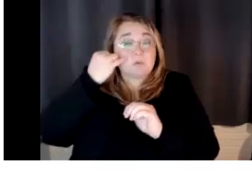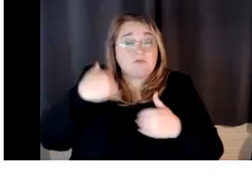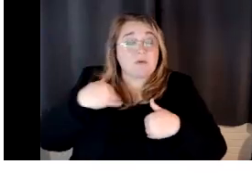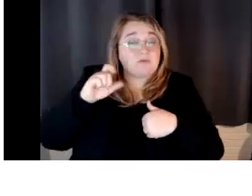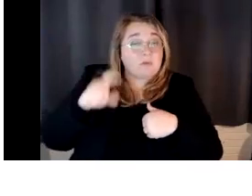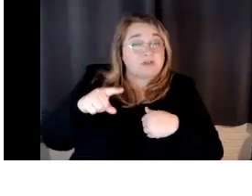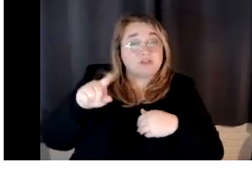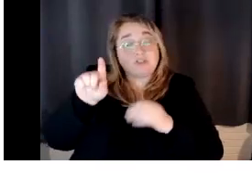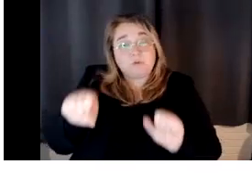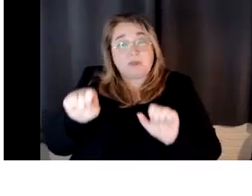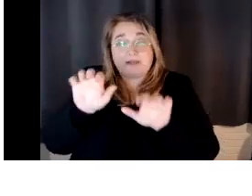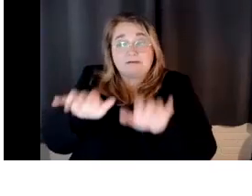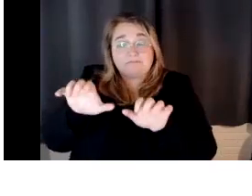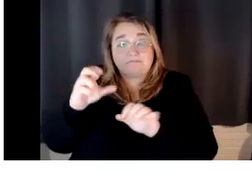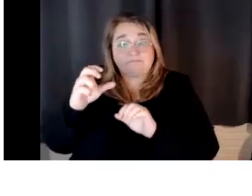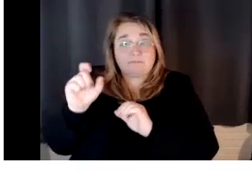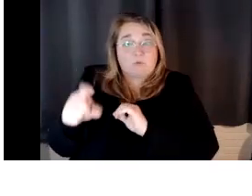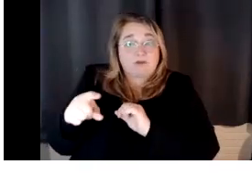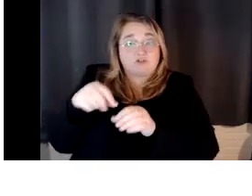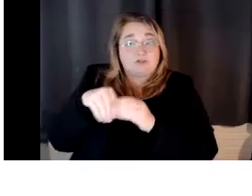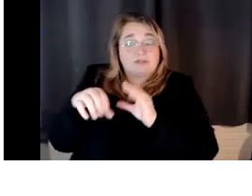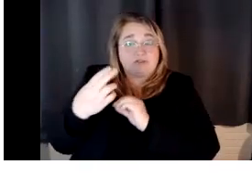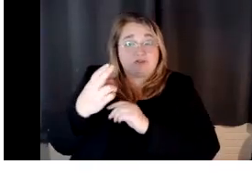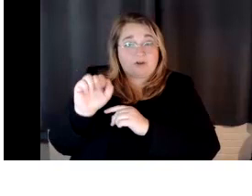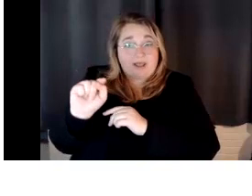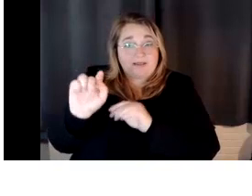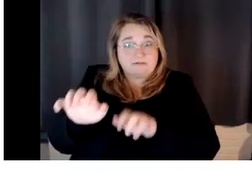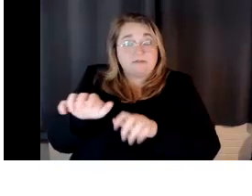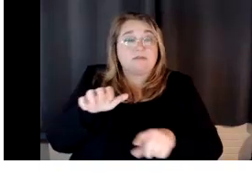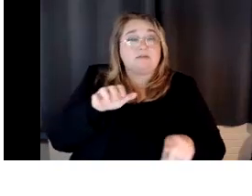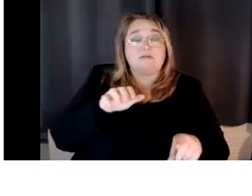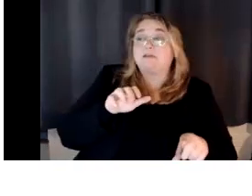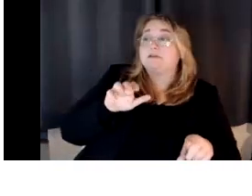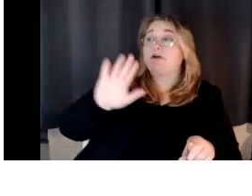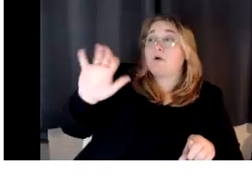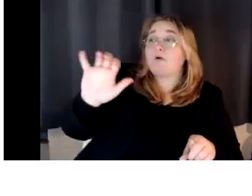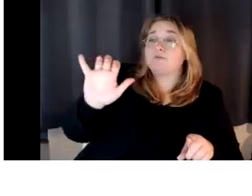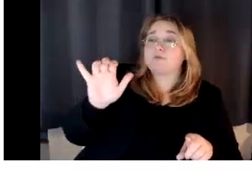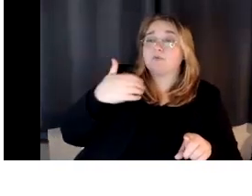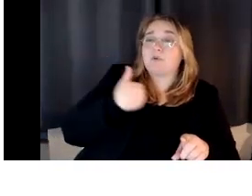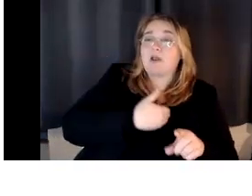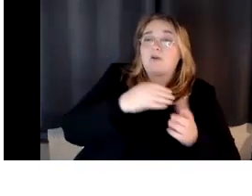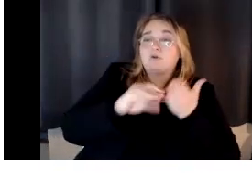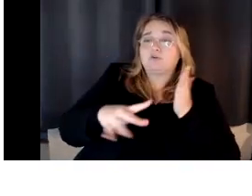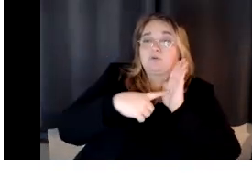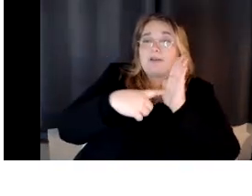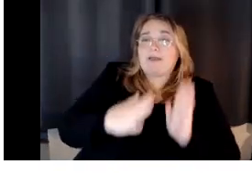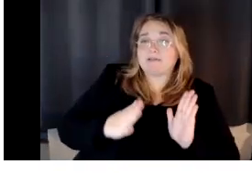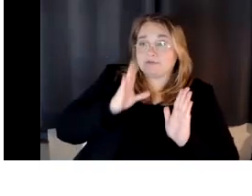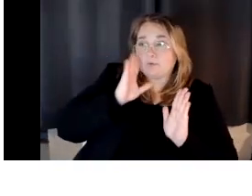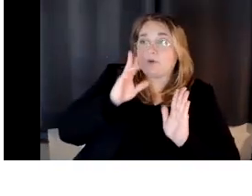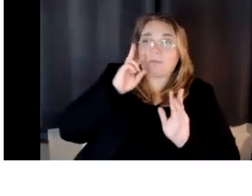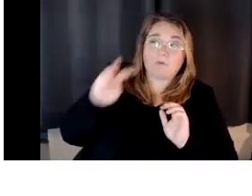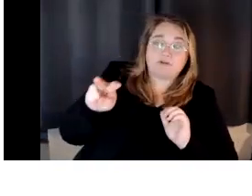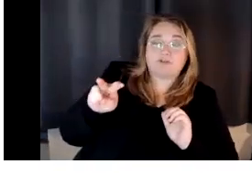you can put your question in the chat. Yes. And, um, Landon, our student ambassador is also going to be keeping an eye on it. Oh, cool. Oh, yeah. Good.